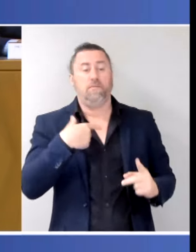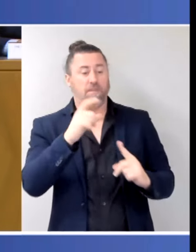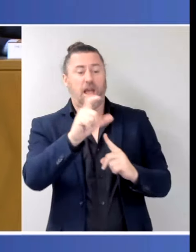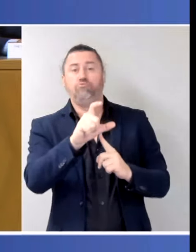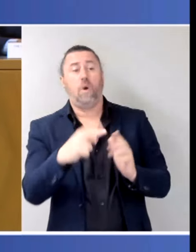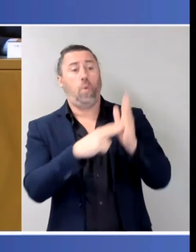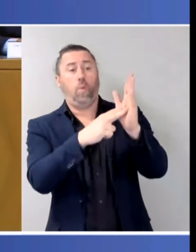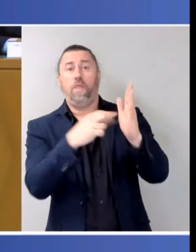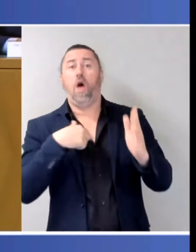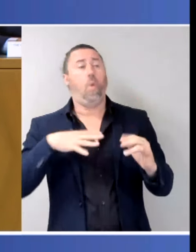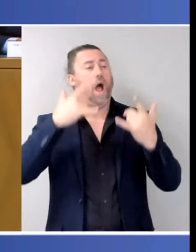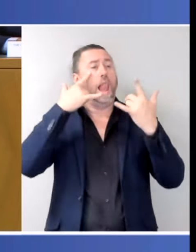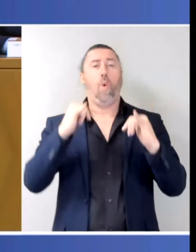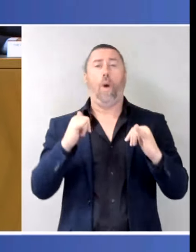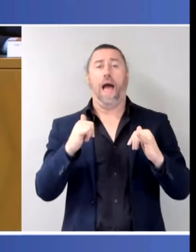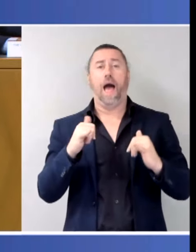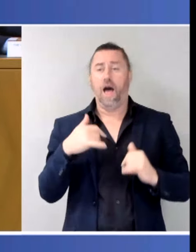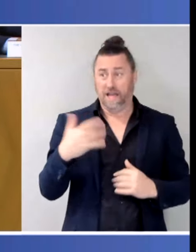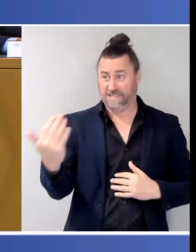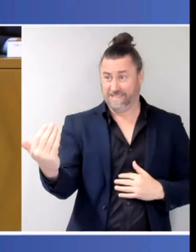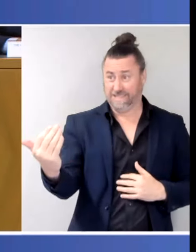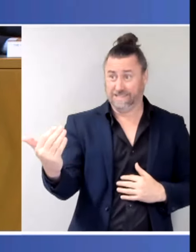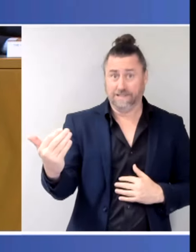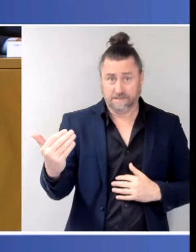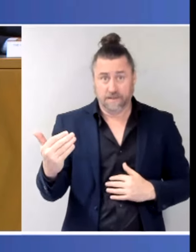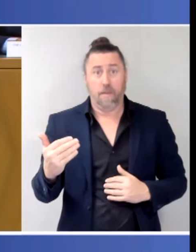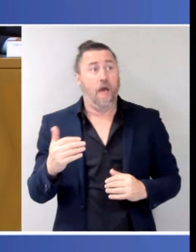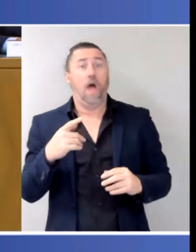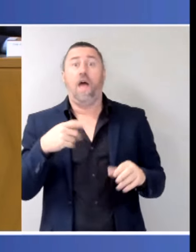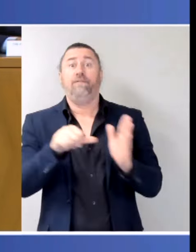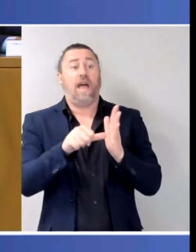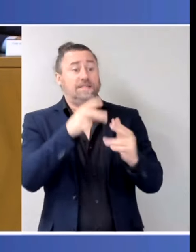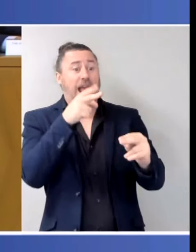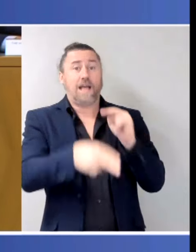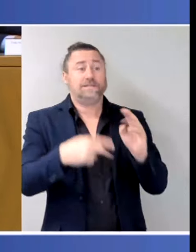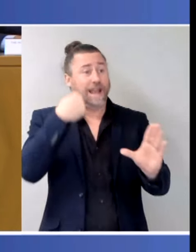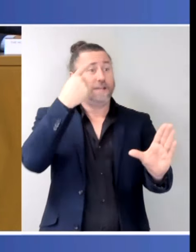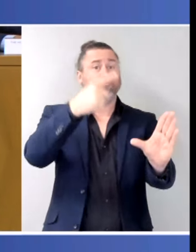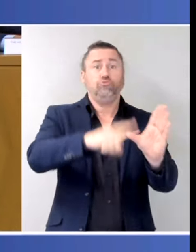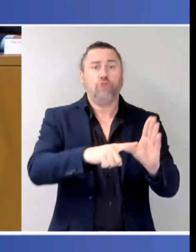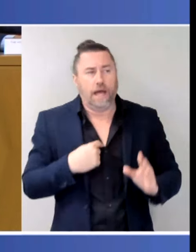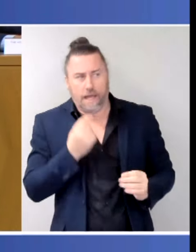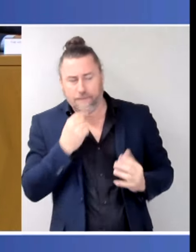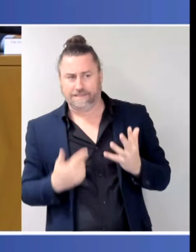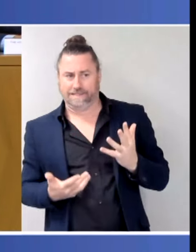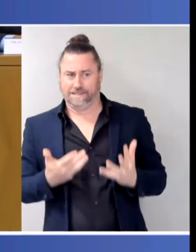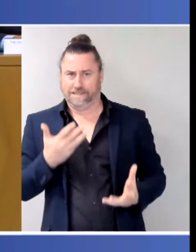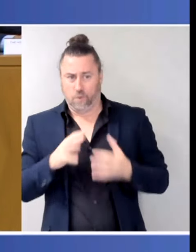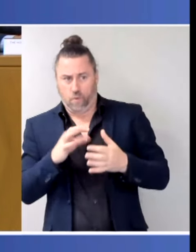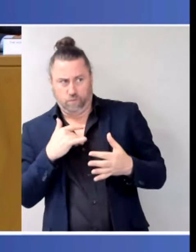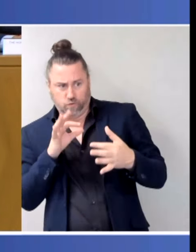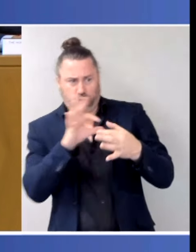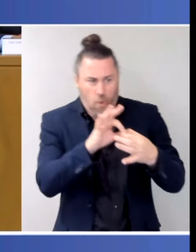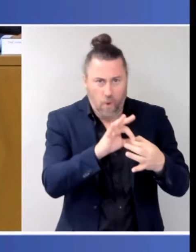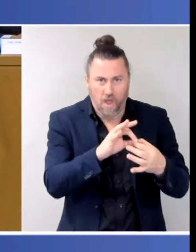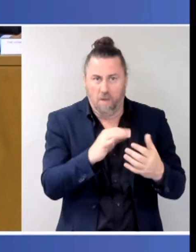need the security if they're moving particularly to an area that the funding will continue into the future.